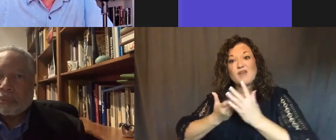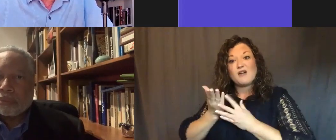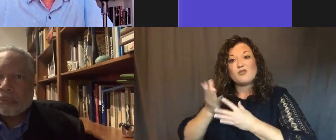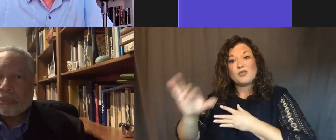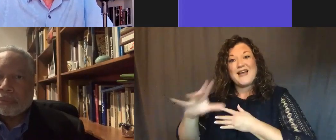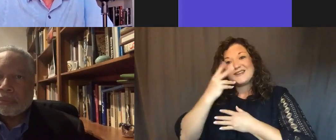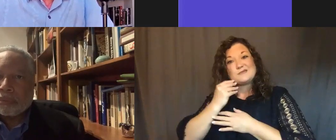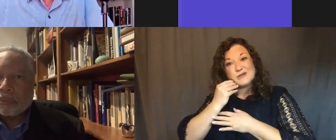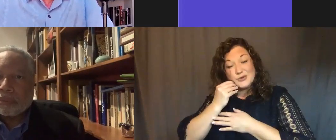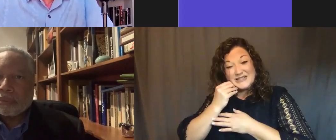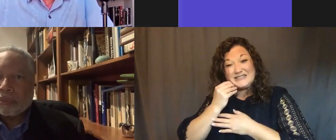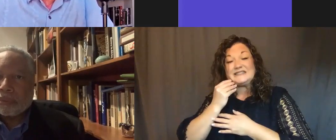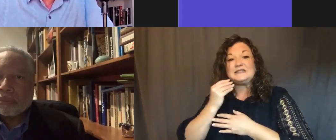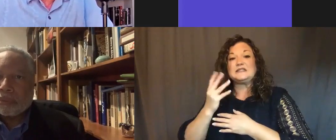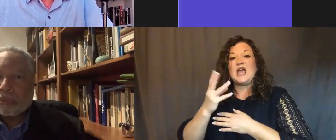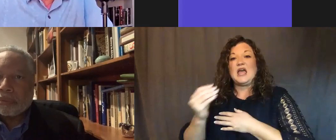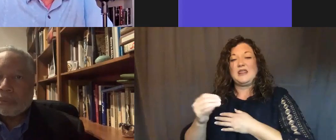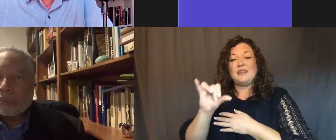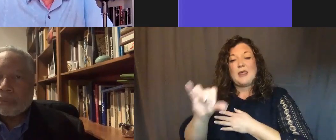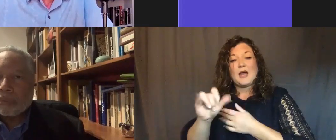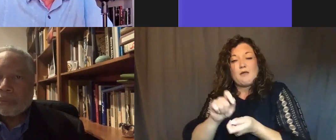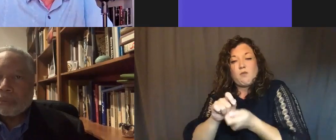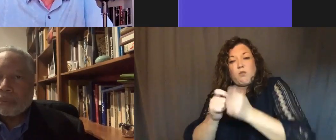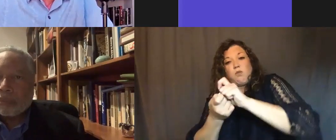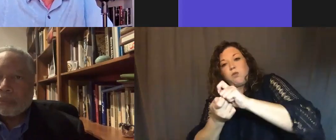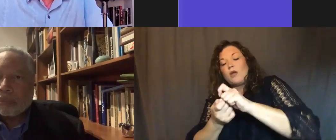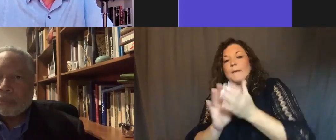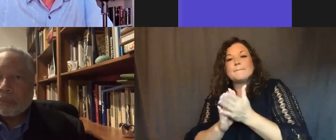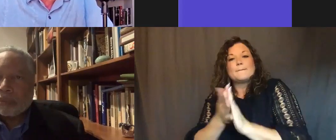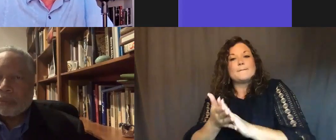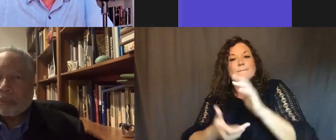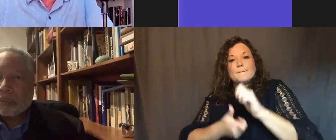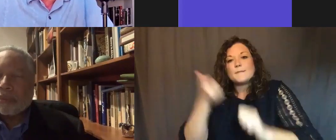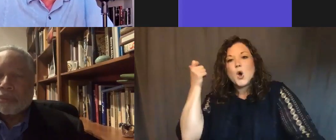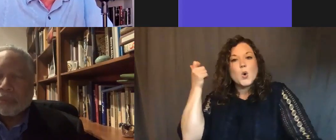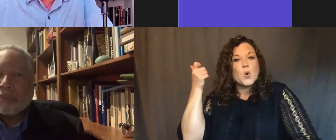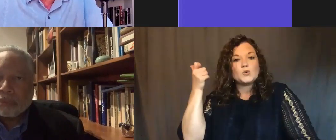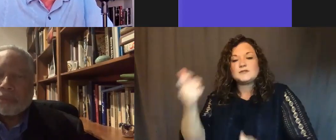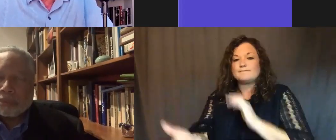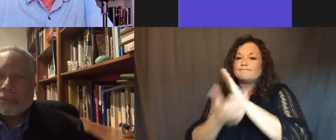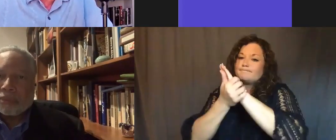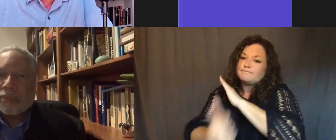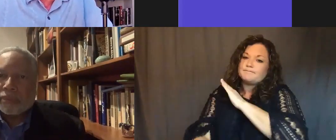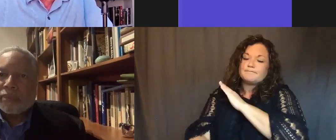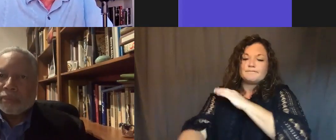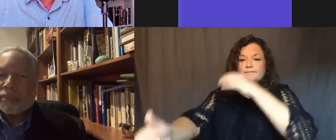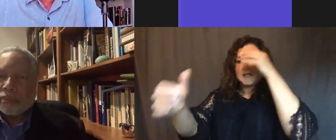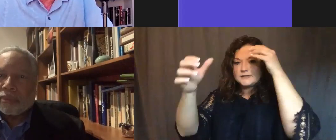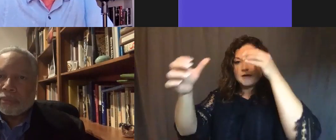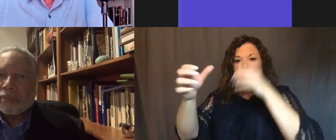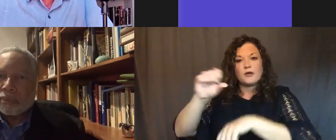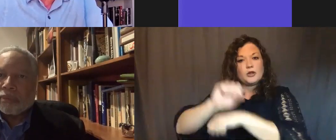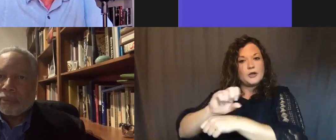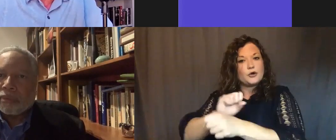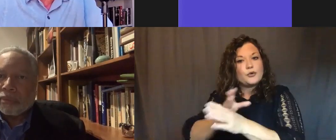turned it into one of the most gifted scholarly careers in black history that ever lived.